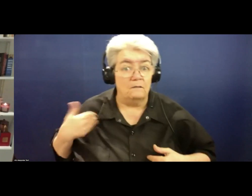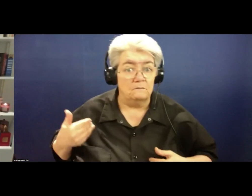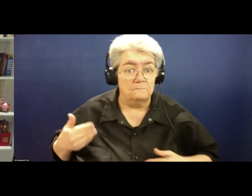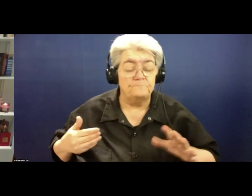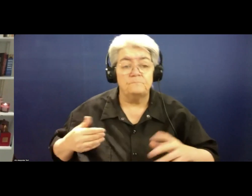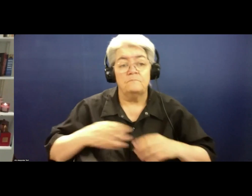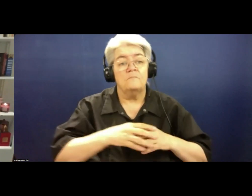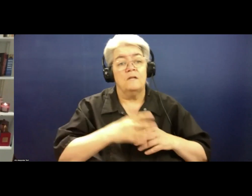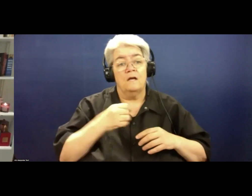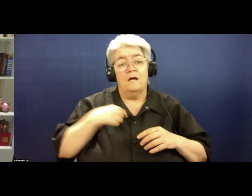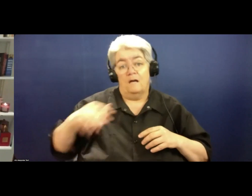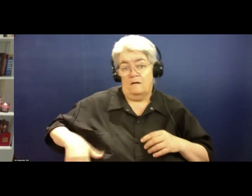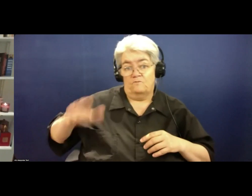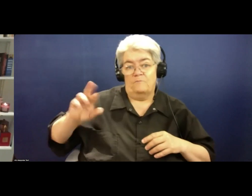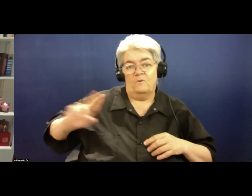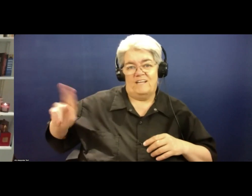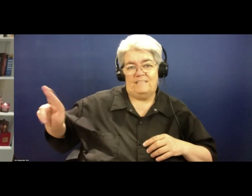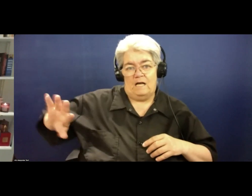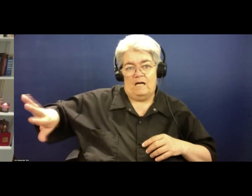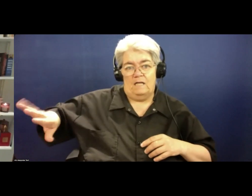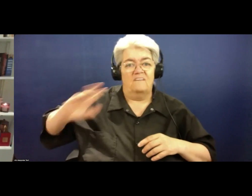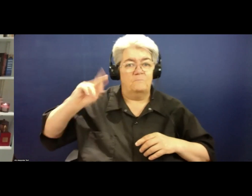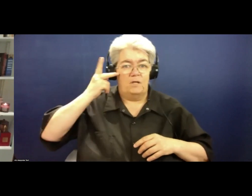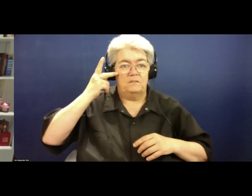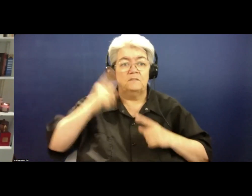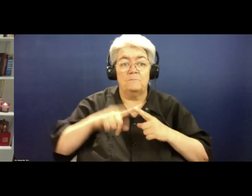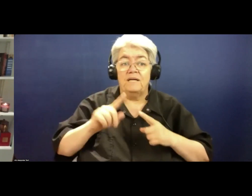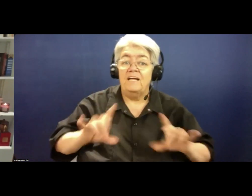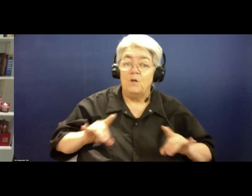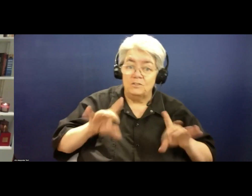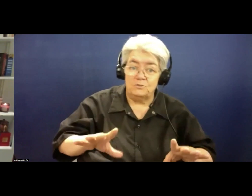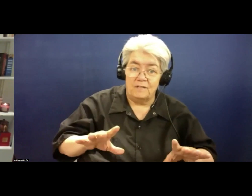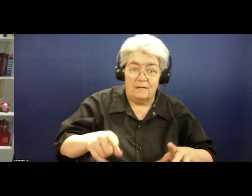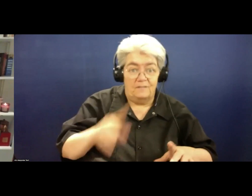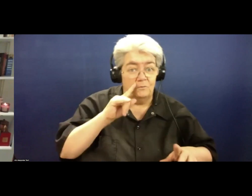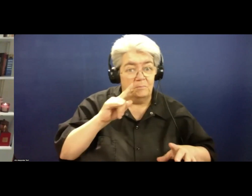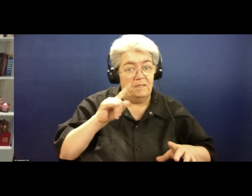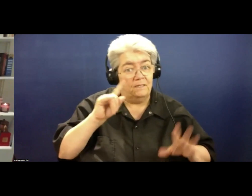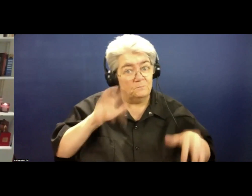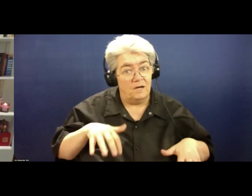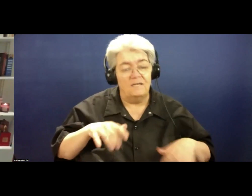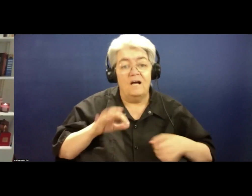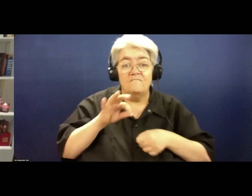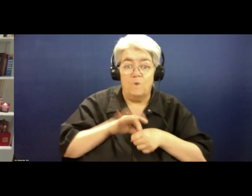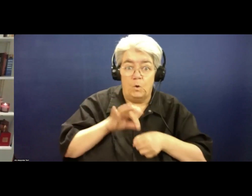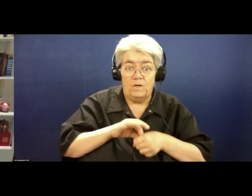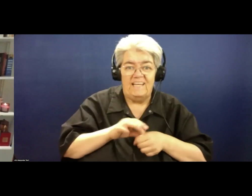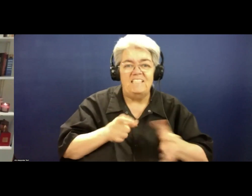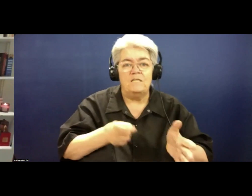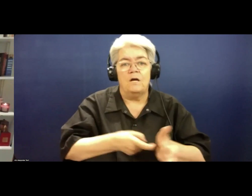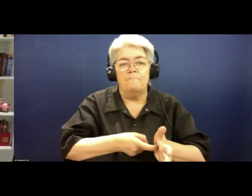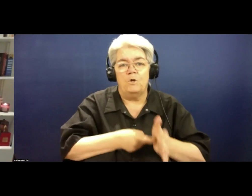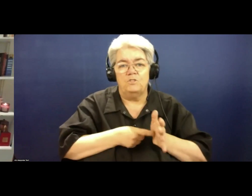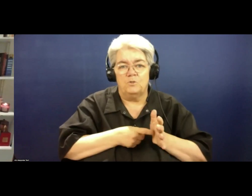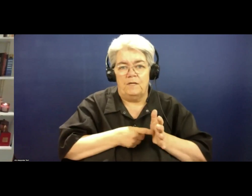the right side of politics, but in Australia, you'll be stunned to hear voting is compulsory by law.